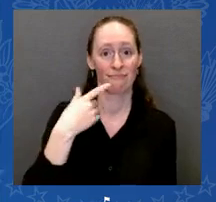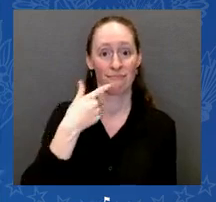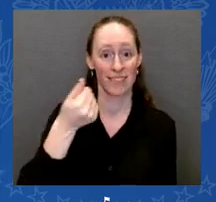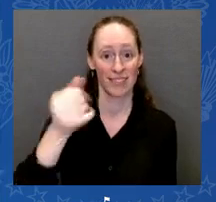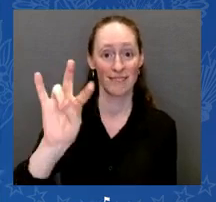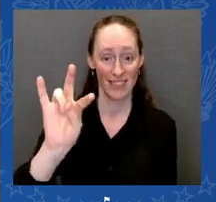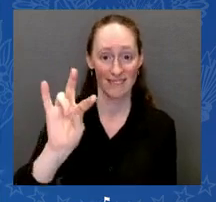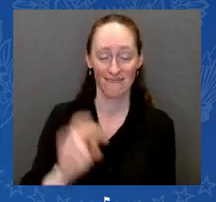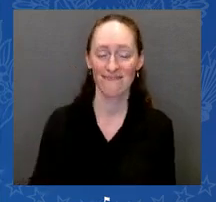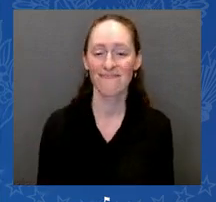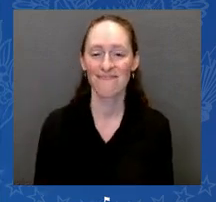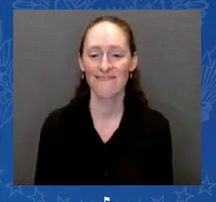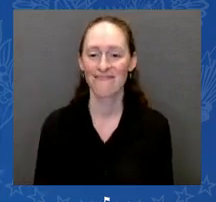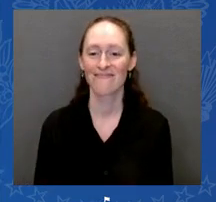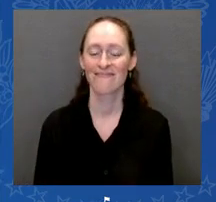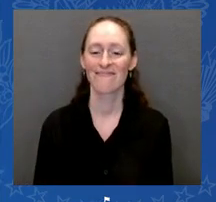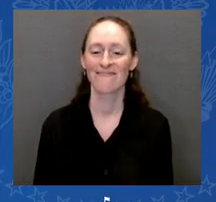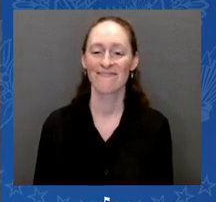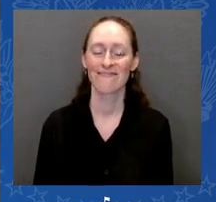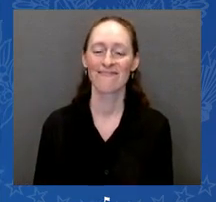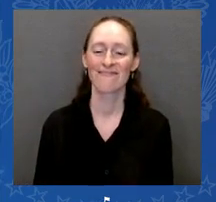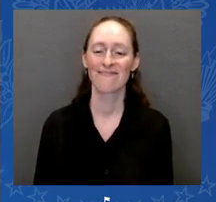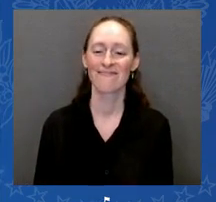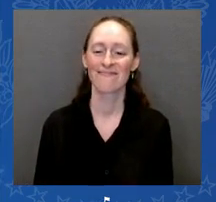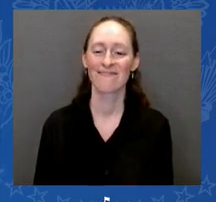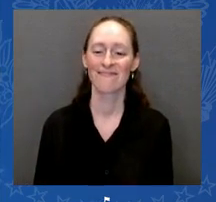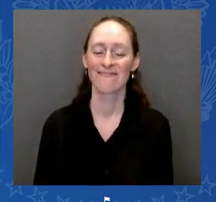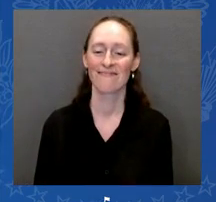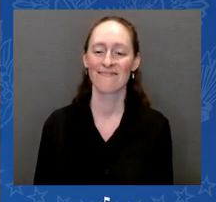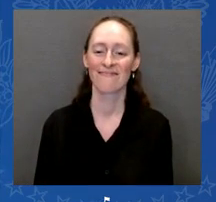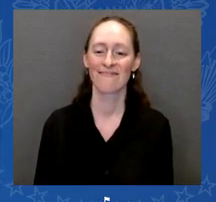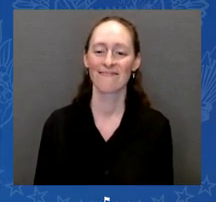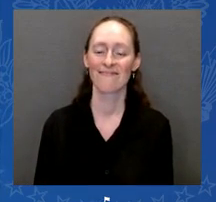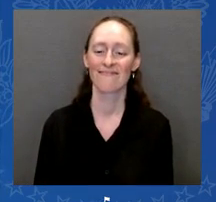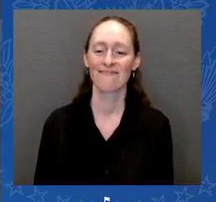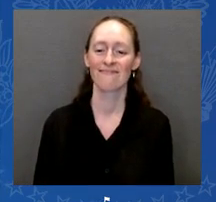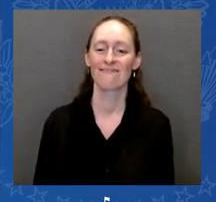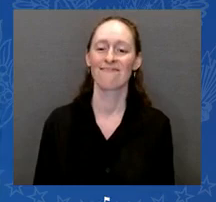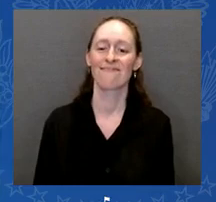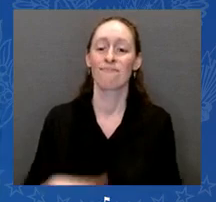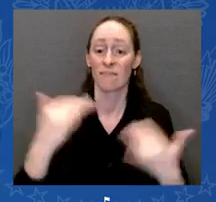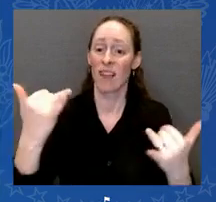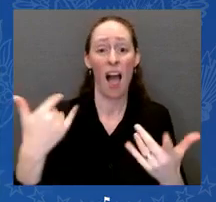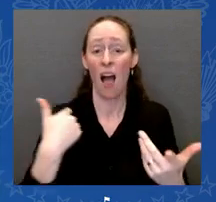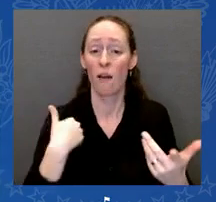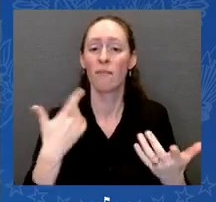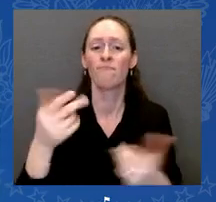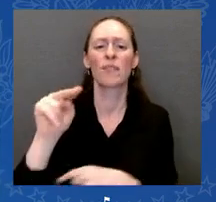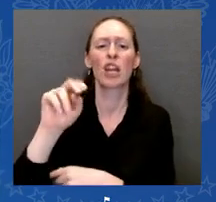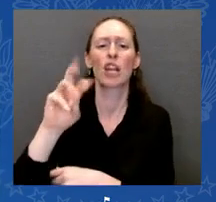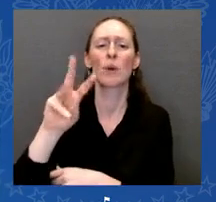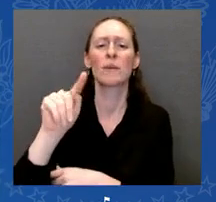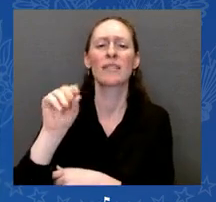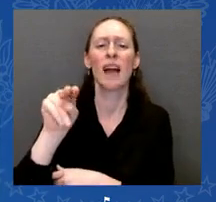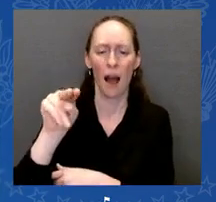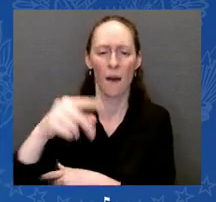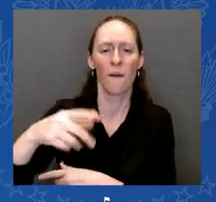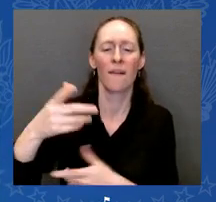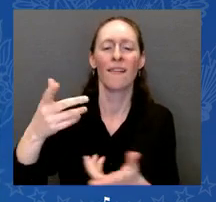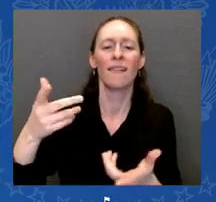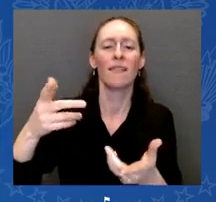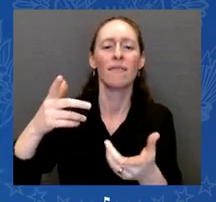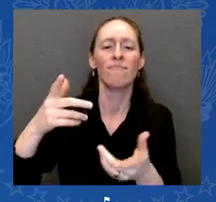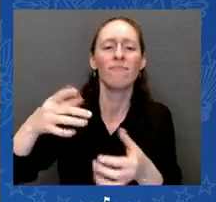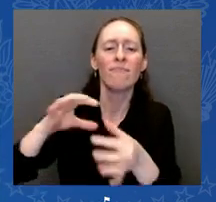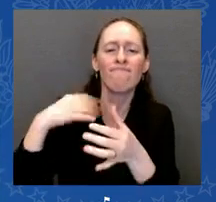A week from today will mark the 10 years since I survived the Sandy Hook School shooting. At the time, I was only seven